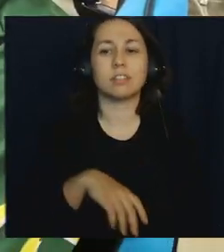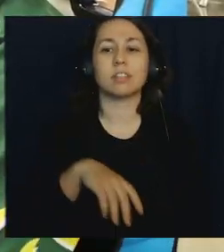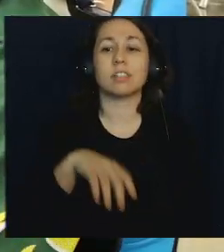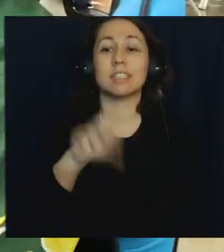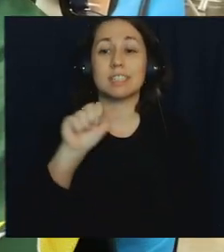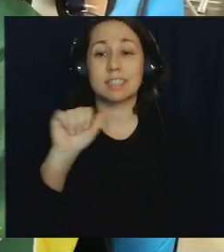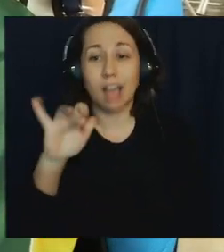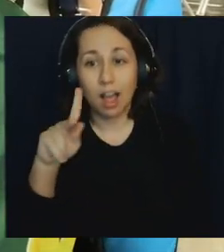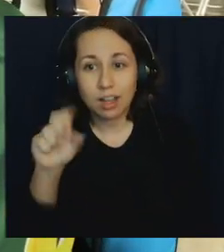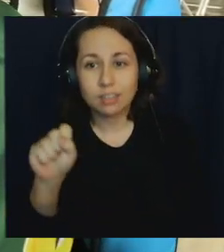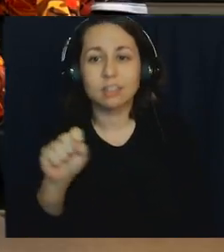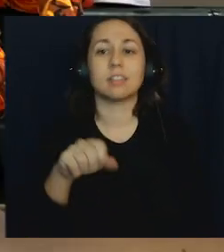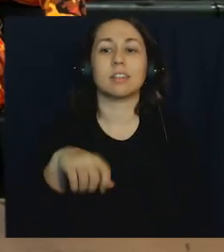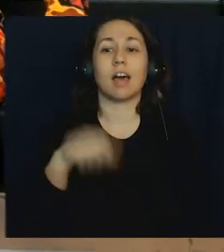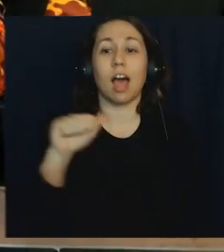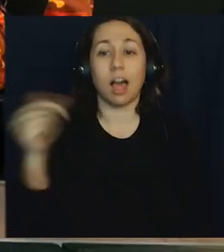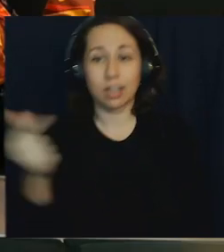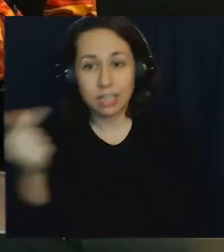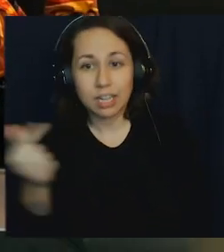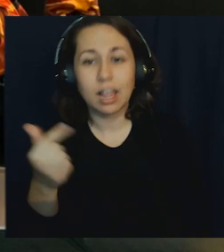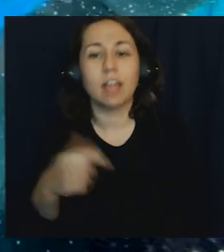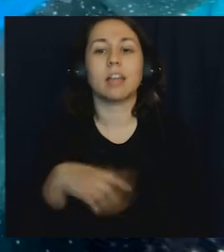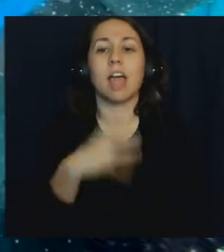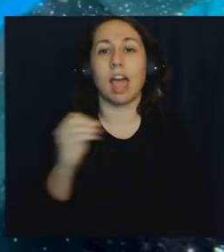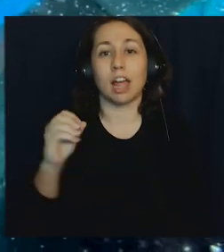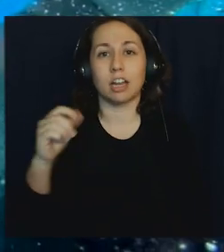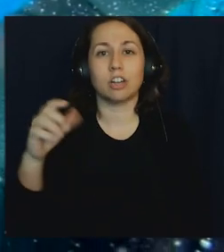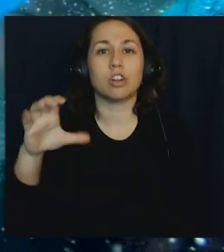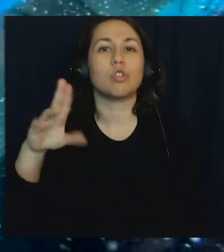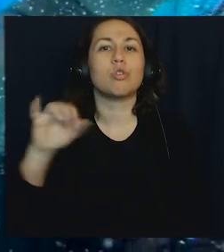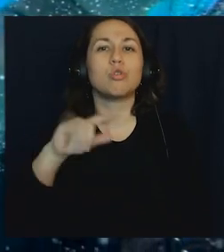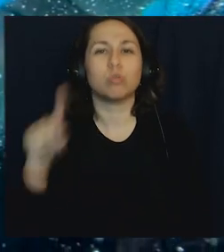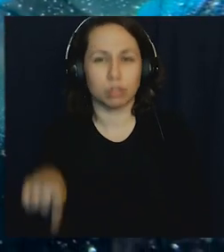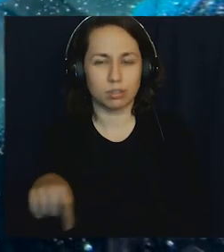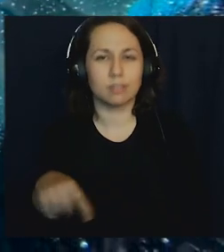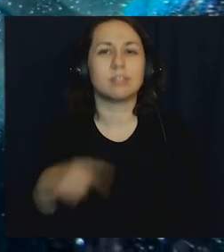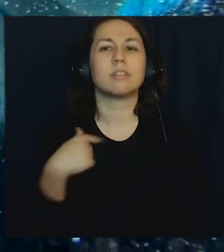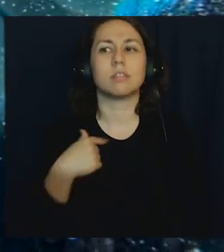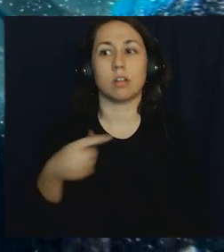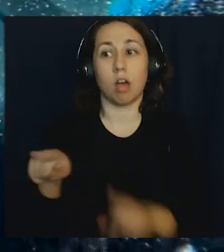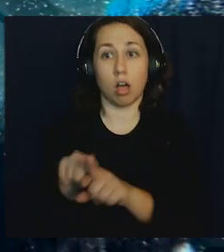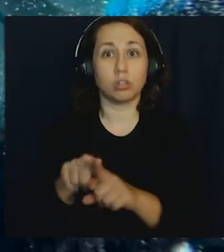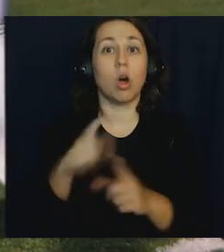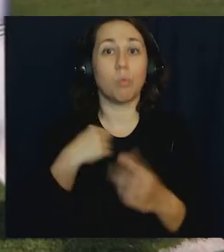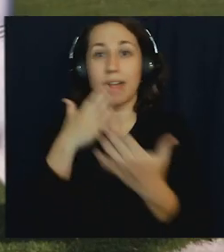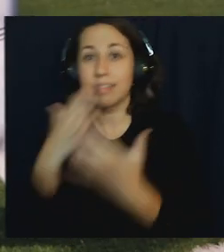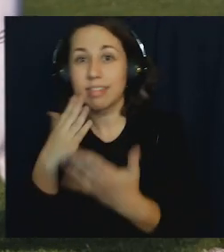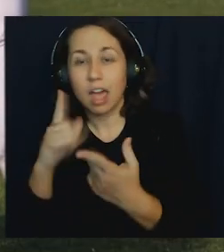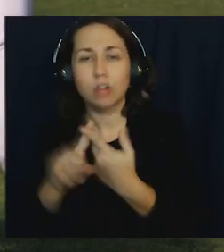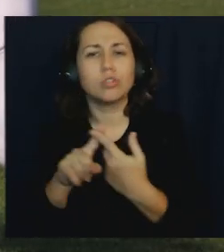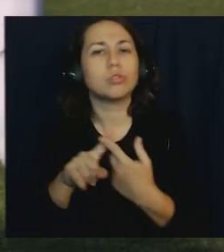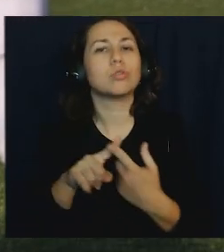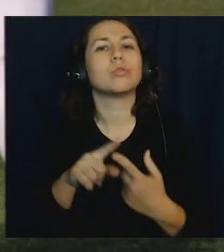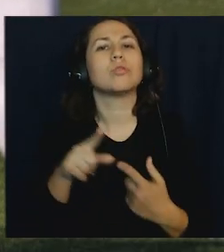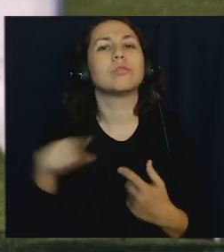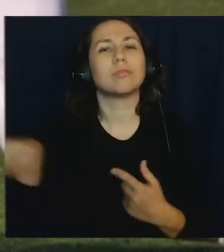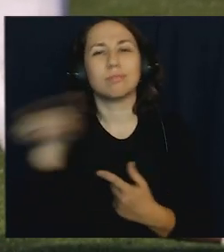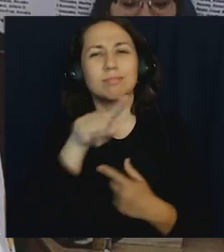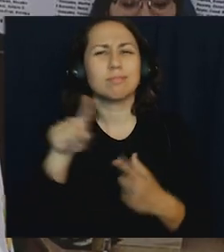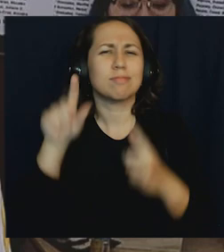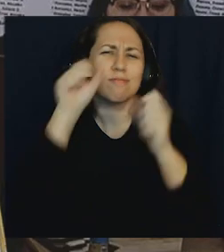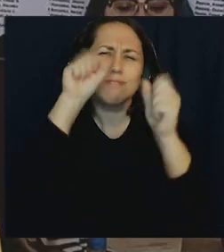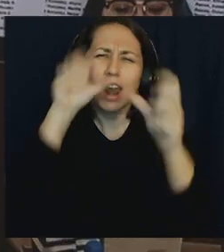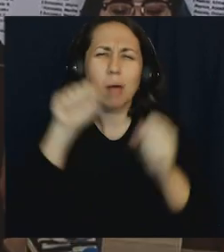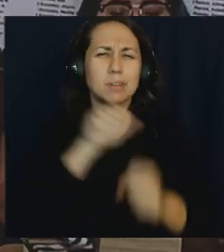Ms. Sachs, Ms. Aguirre, and Ms. Cruz. Along with them, I also want to give a huge shout out to our